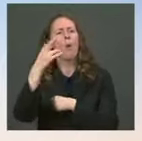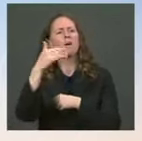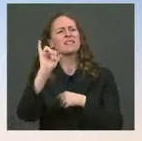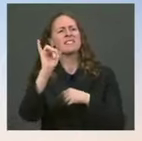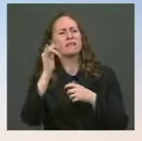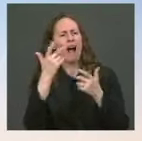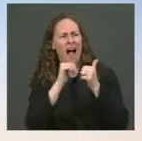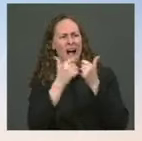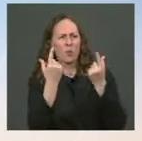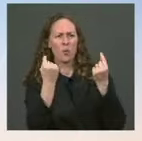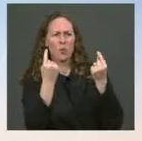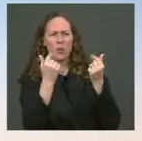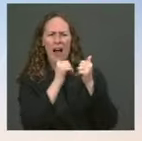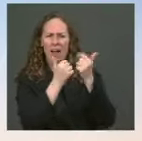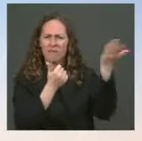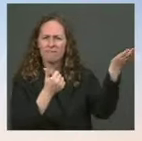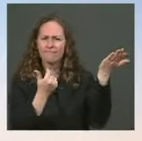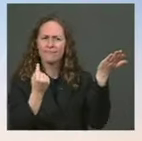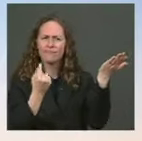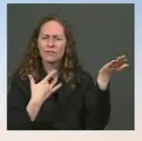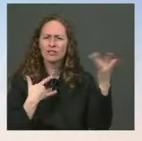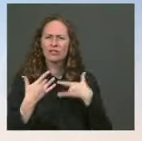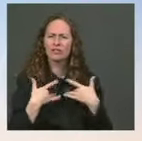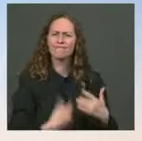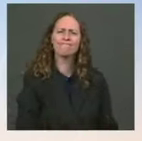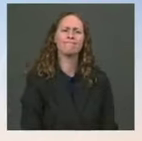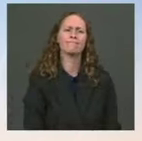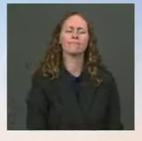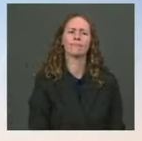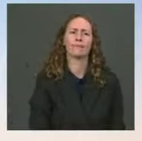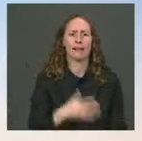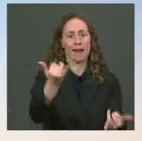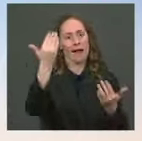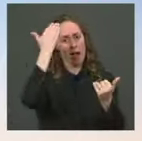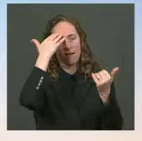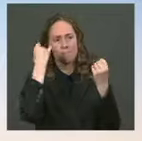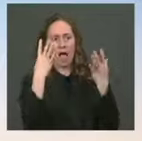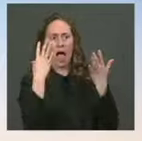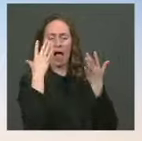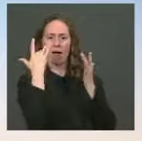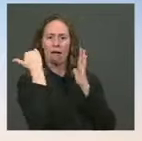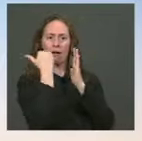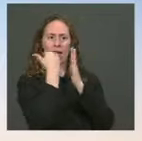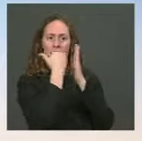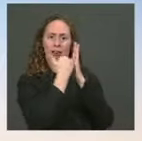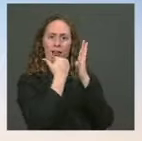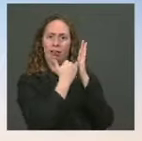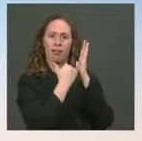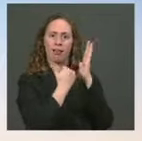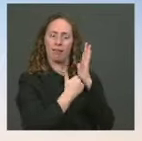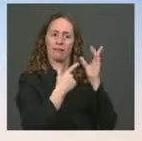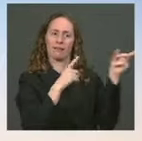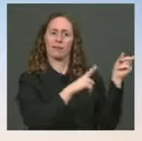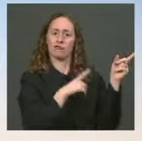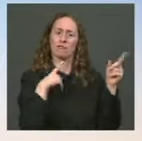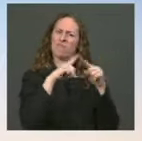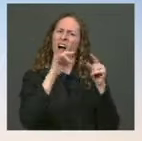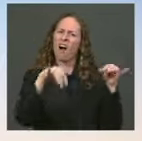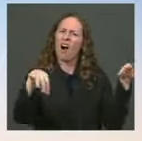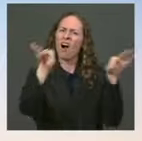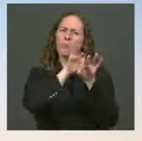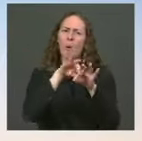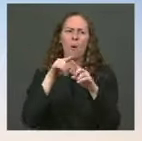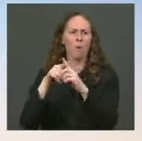Well, there's clearly a lot happening in our legislative agenda right now. But you're absolutely right that moving this forward is a priority. it's part of the discussion that